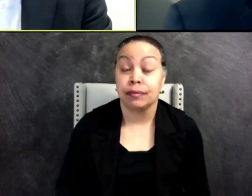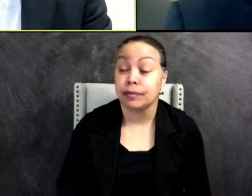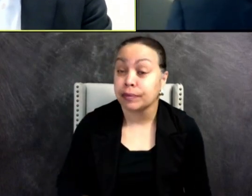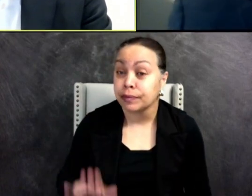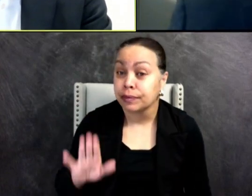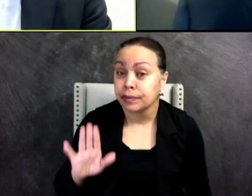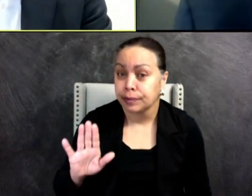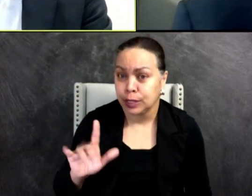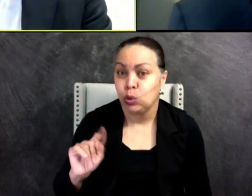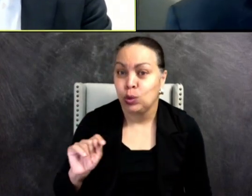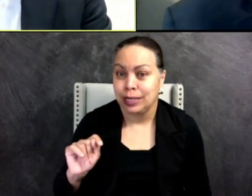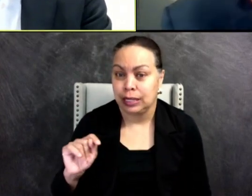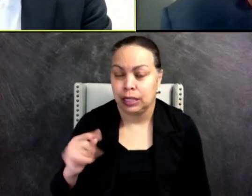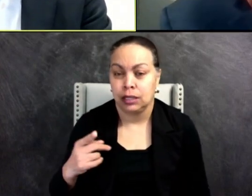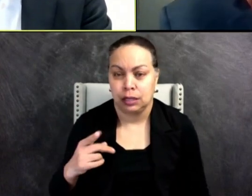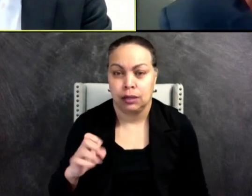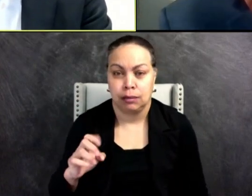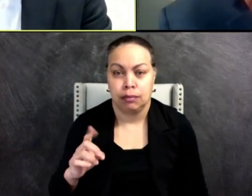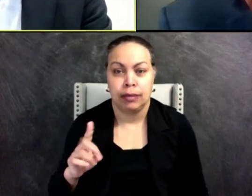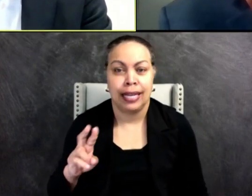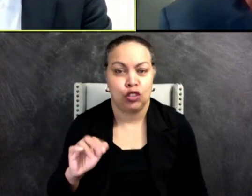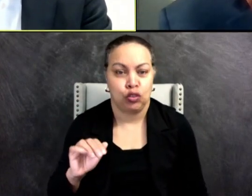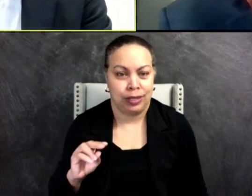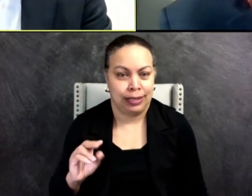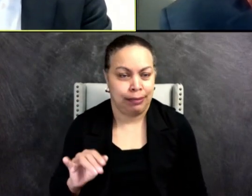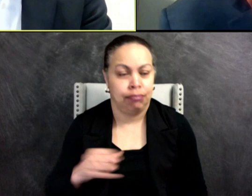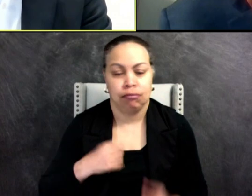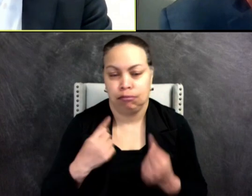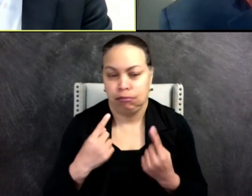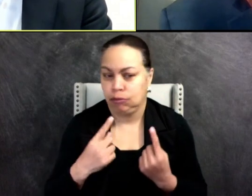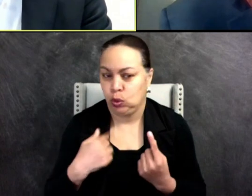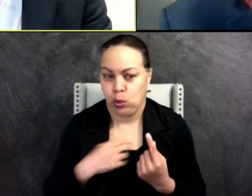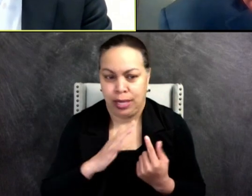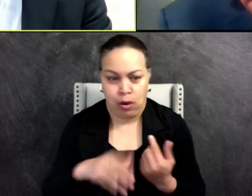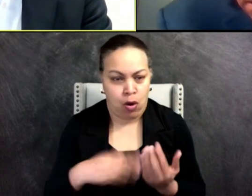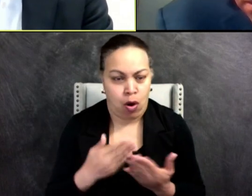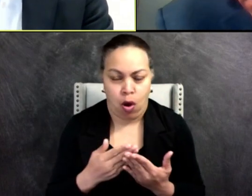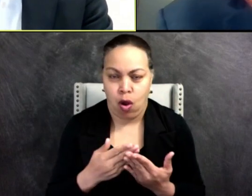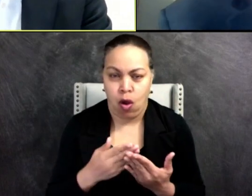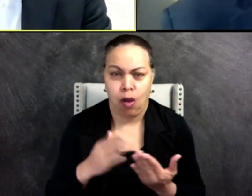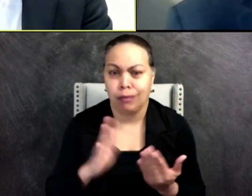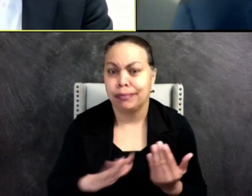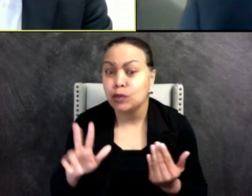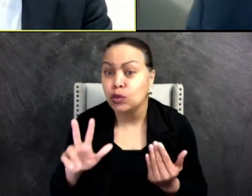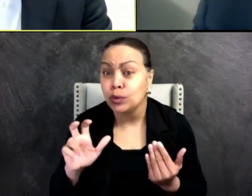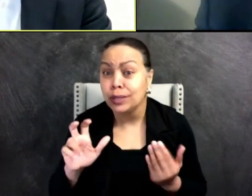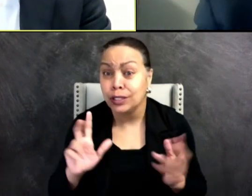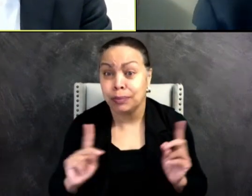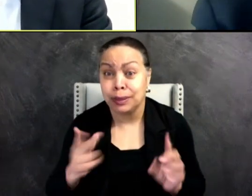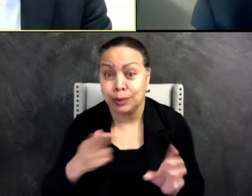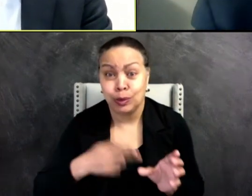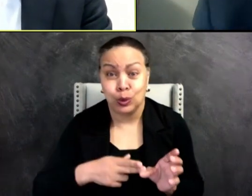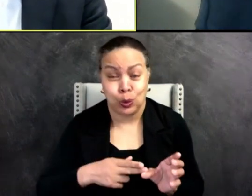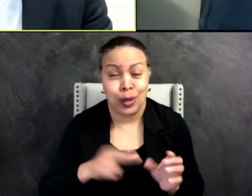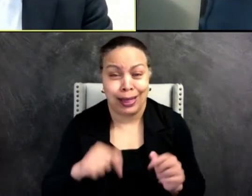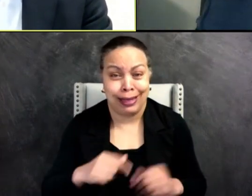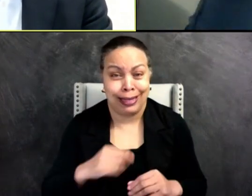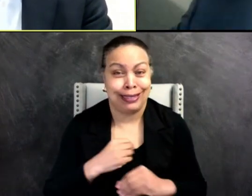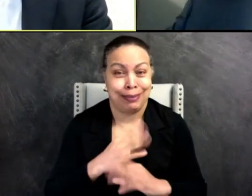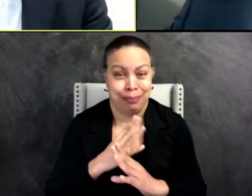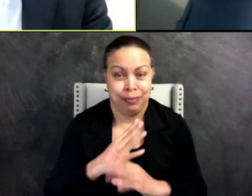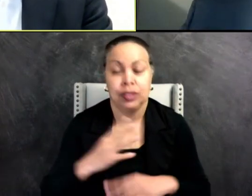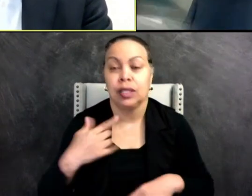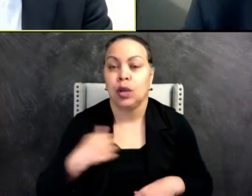in line with that, so we all, I'm sure we all on this call, some 300 people now on this call have been in